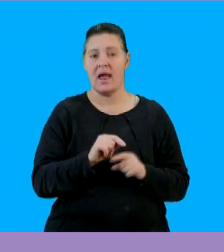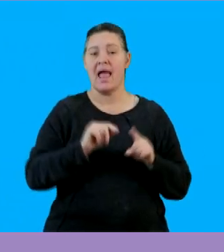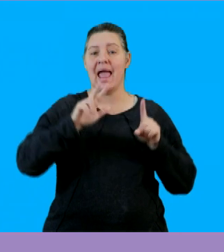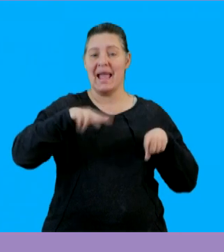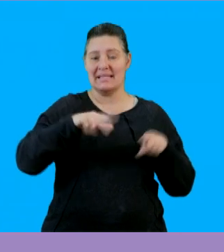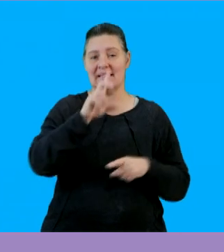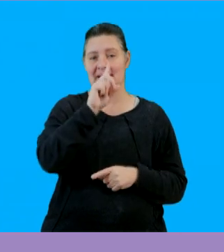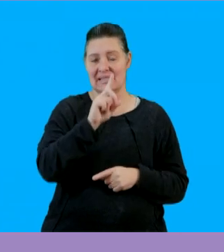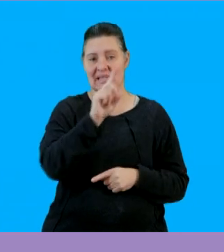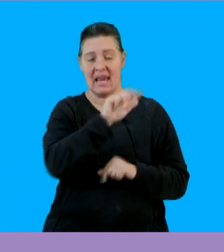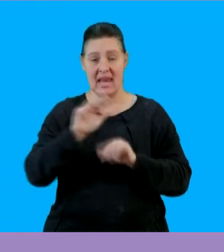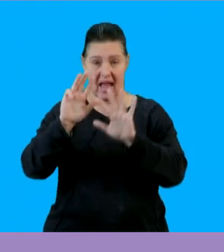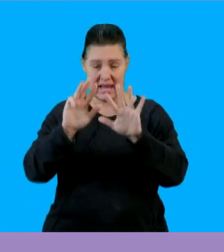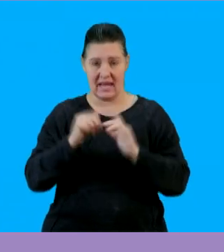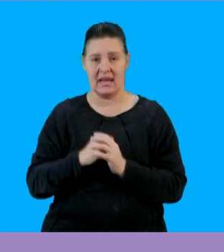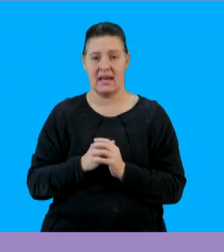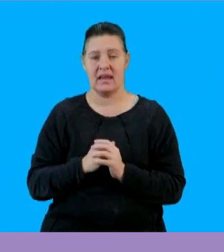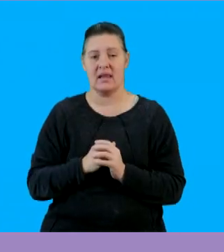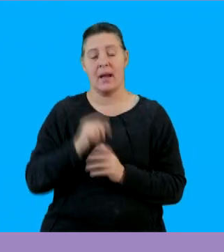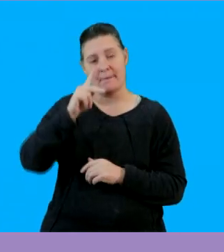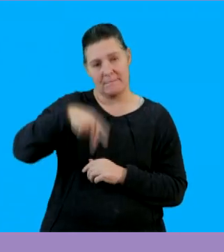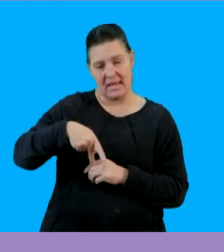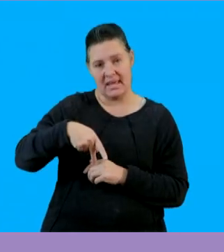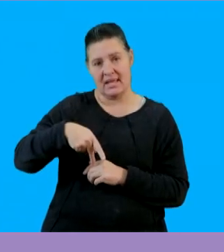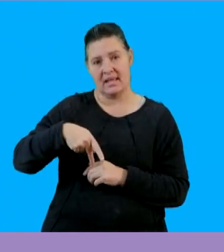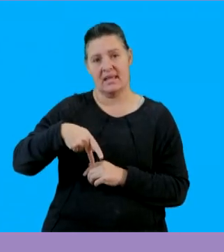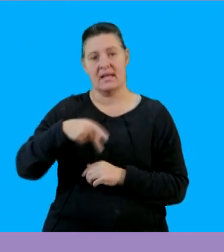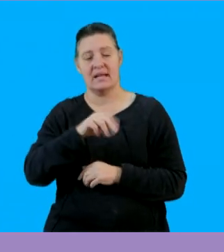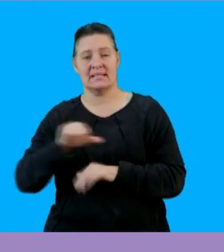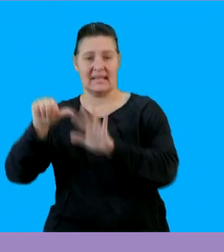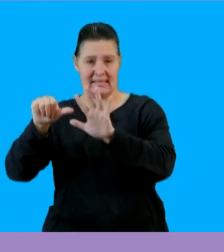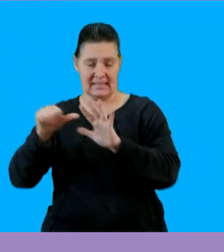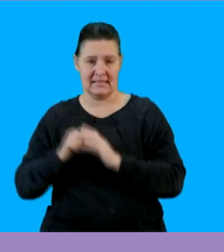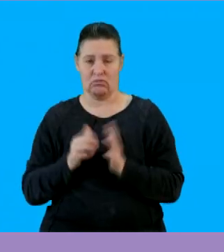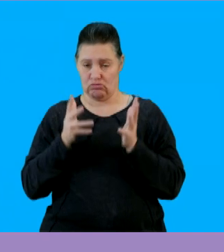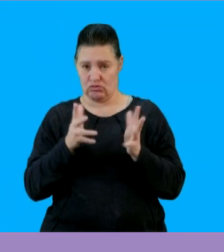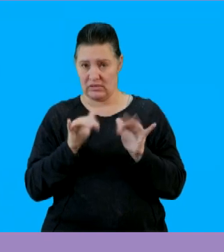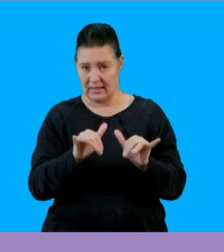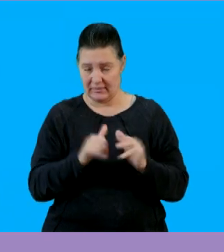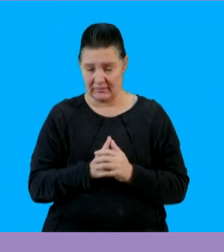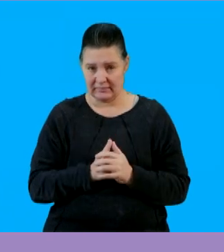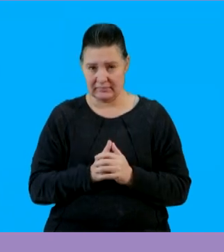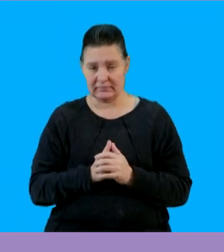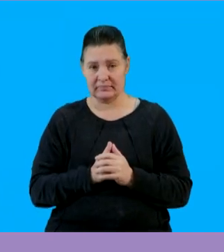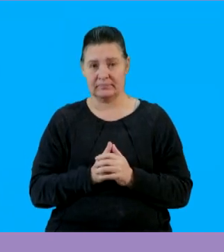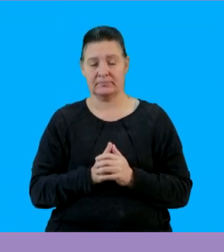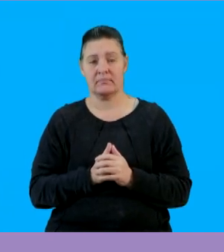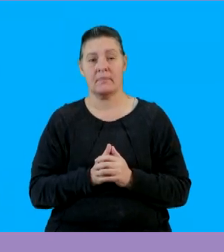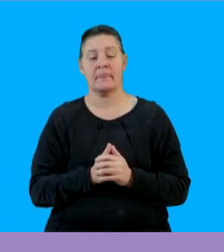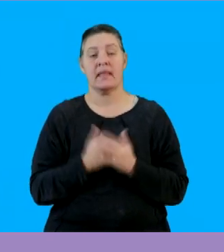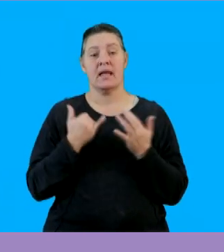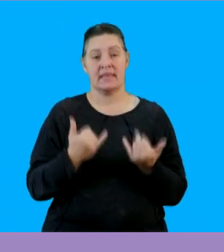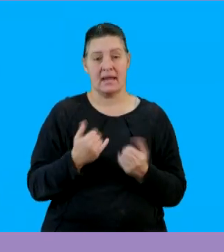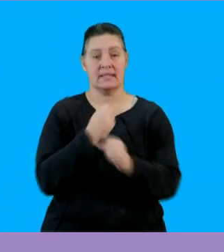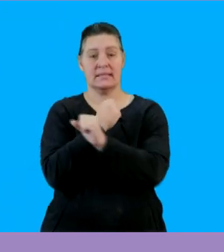this is going to be 18 d exponent 9 and p exponent 6 as one term